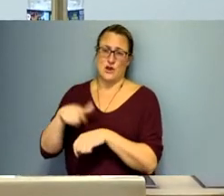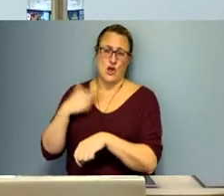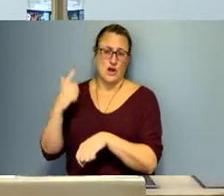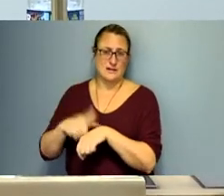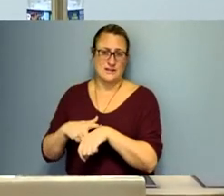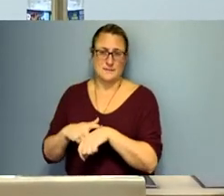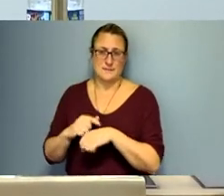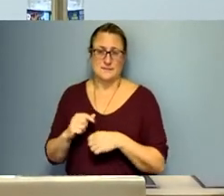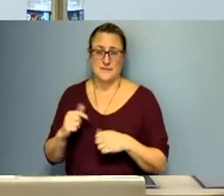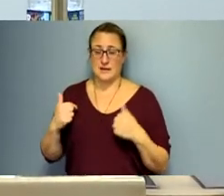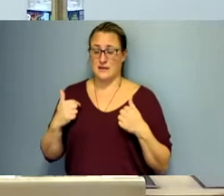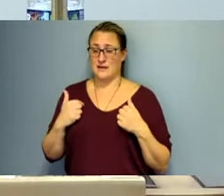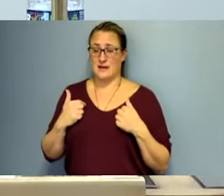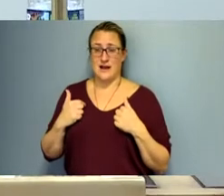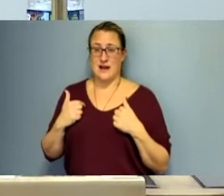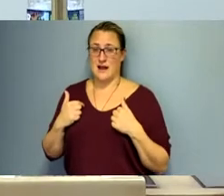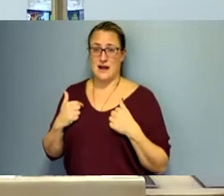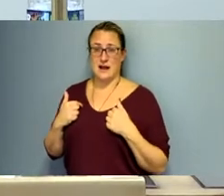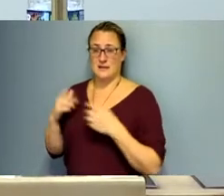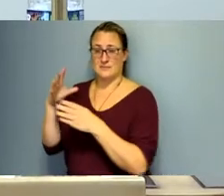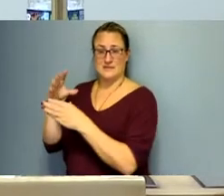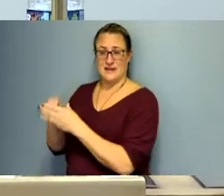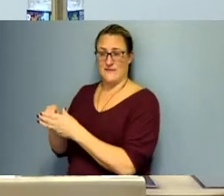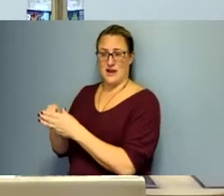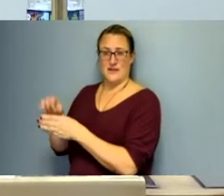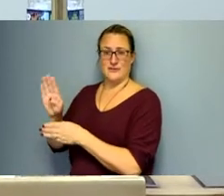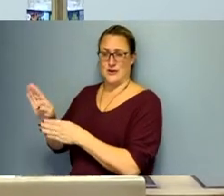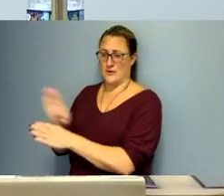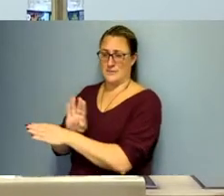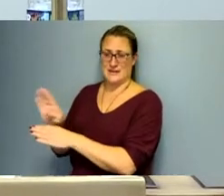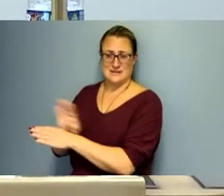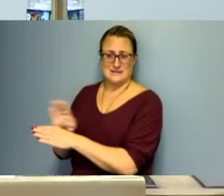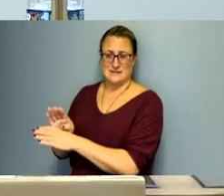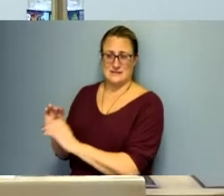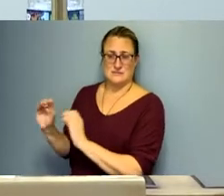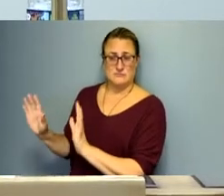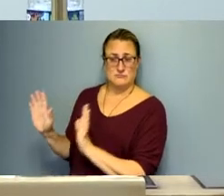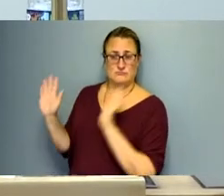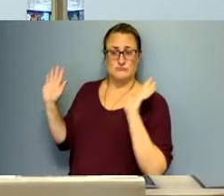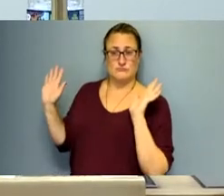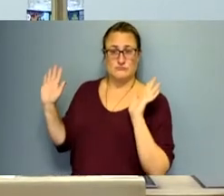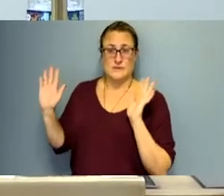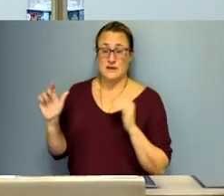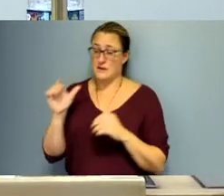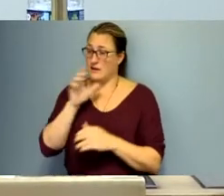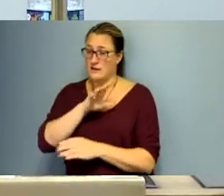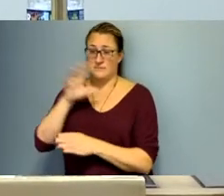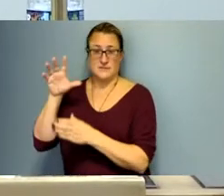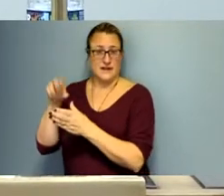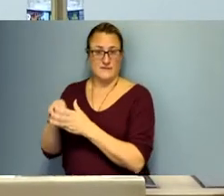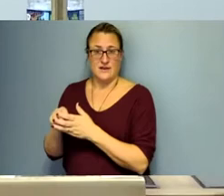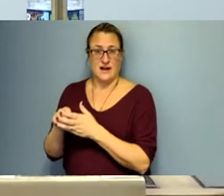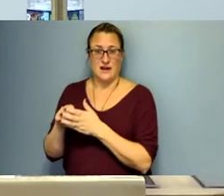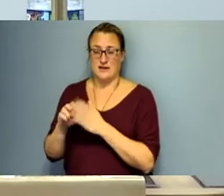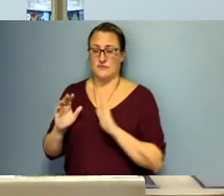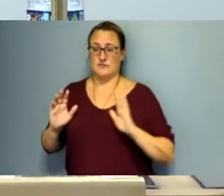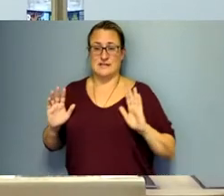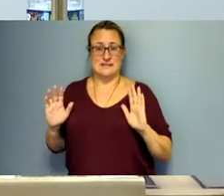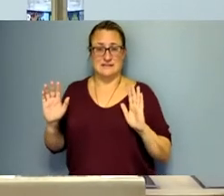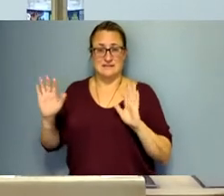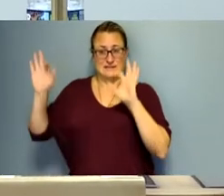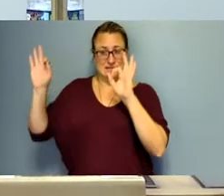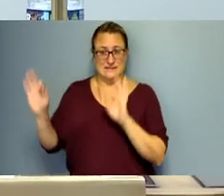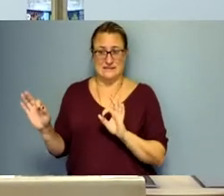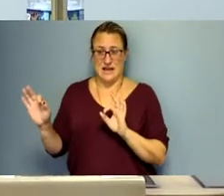absolutely no interest at all in the business and certainly did not play a part in any way in making the